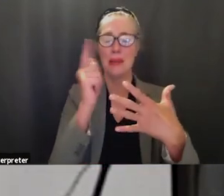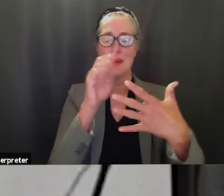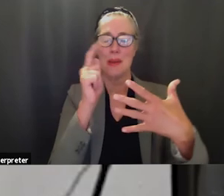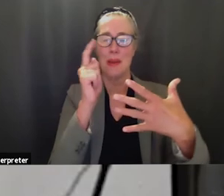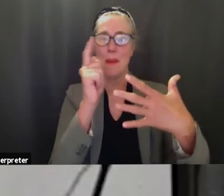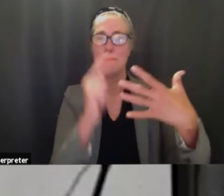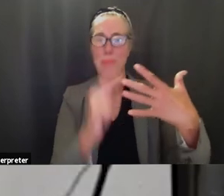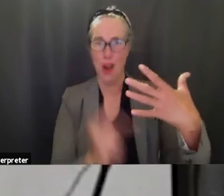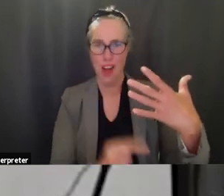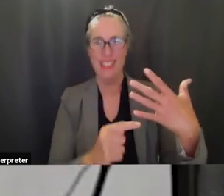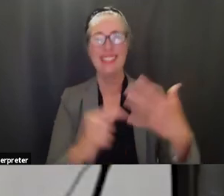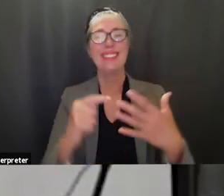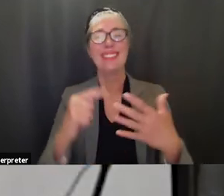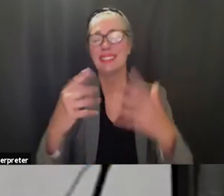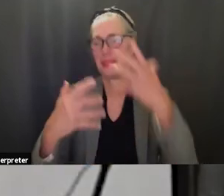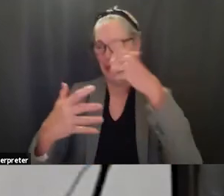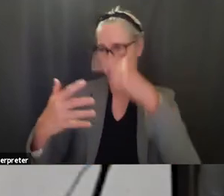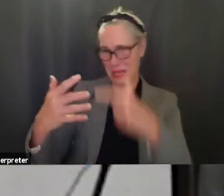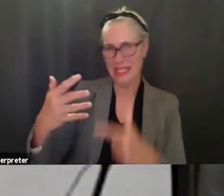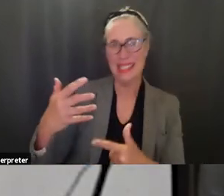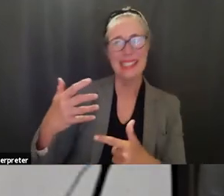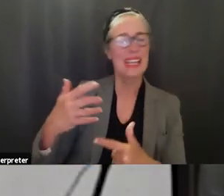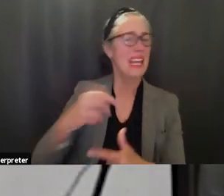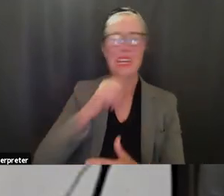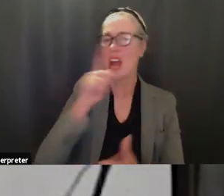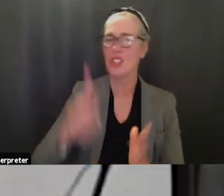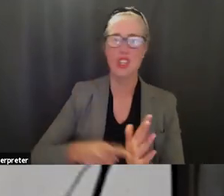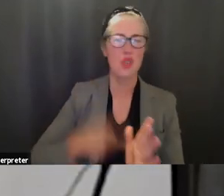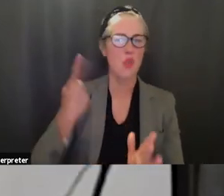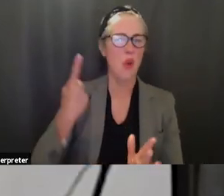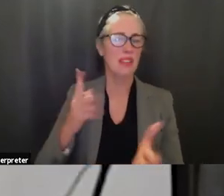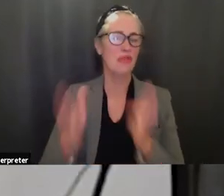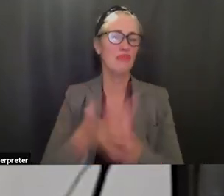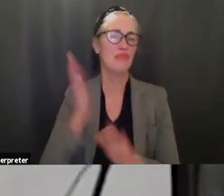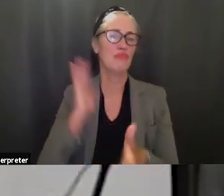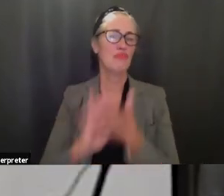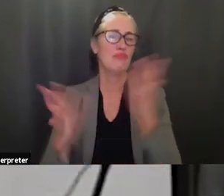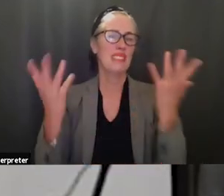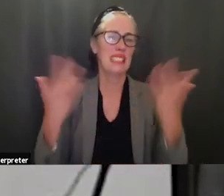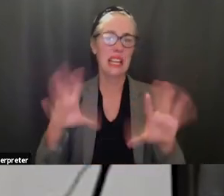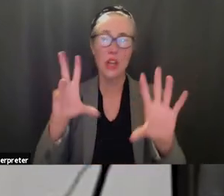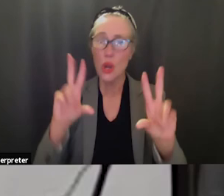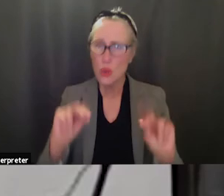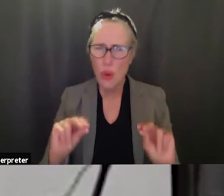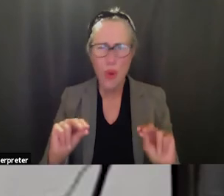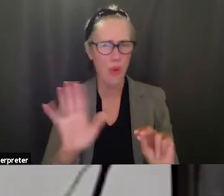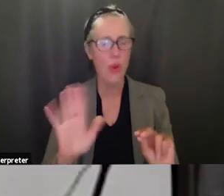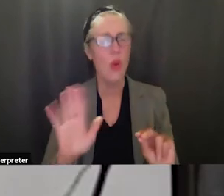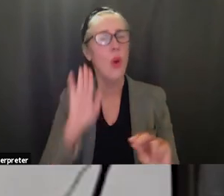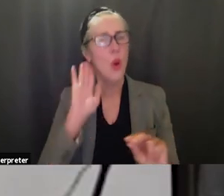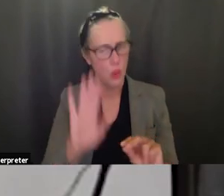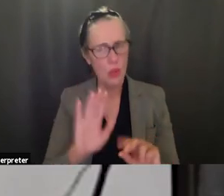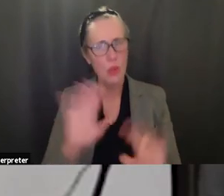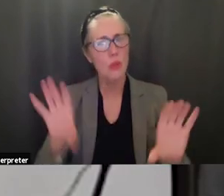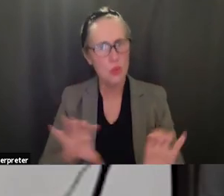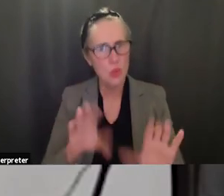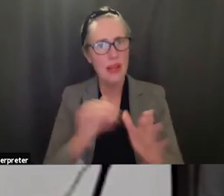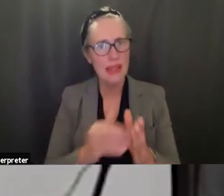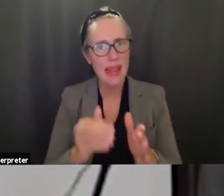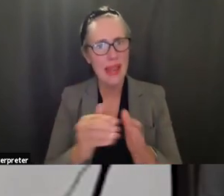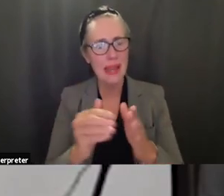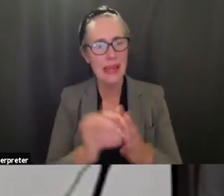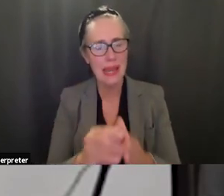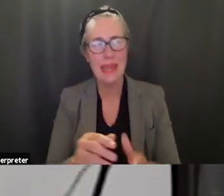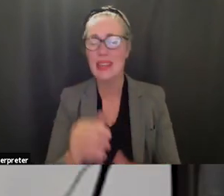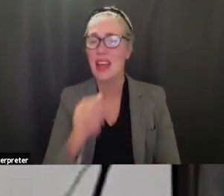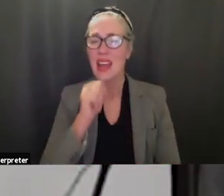be a one and done you're good to go sort of thing and it will be an evolution um we'll need to assess um we have